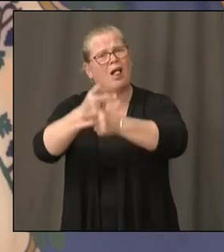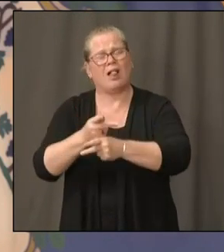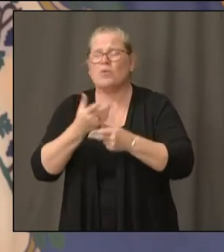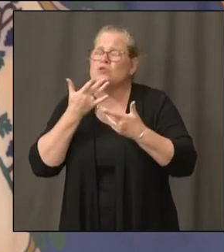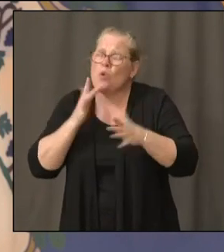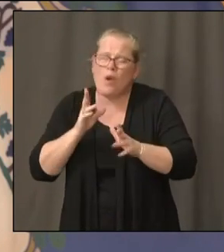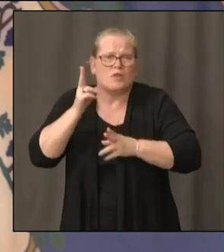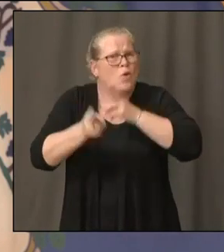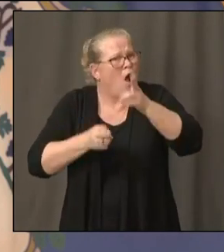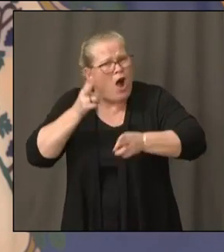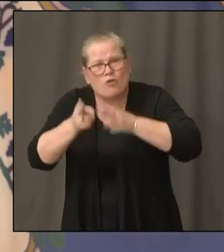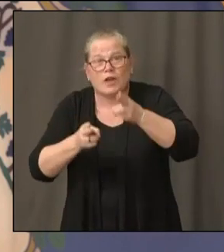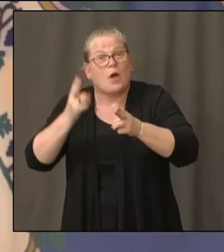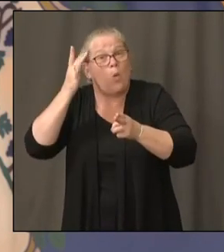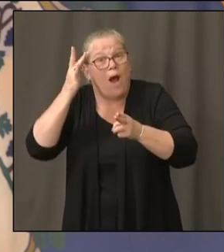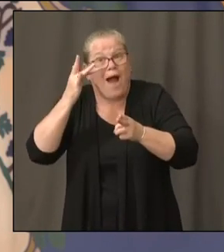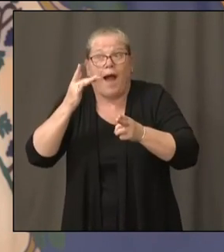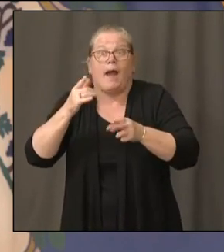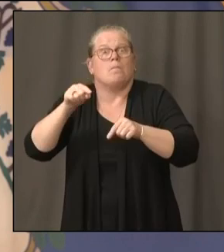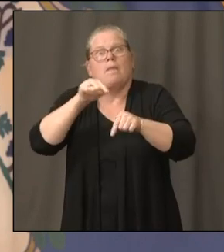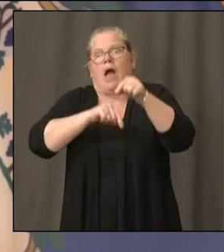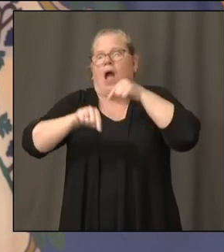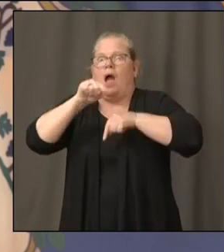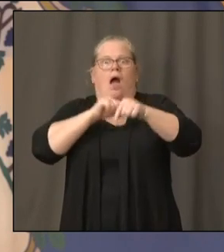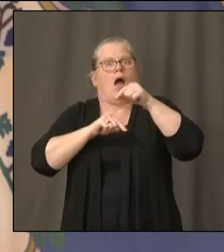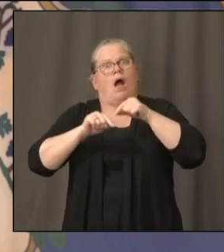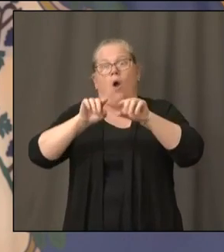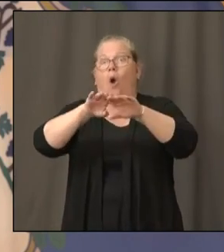backtrack. And so far, so good.